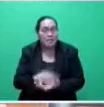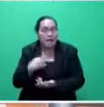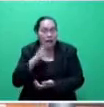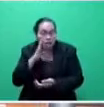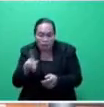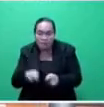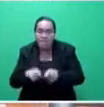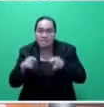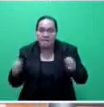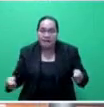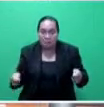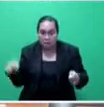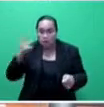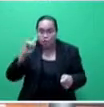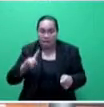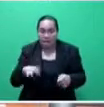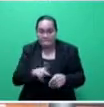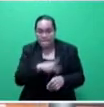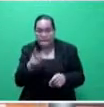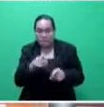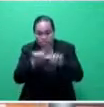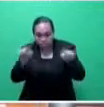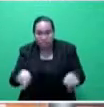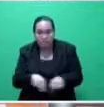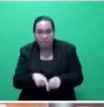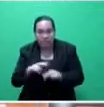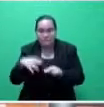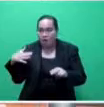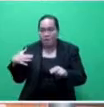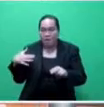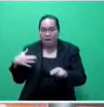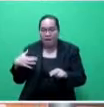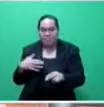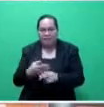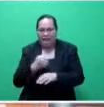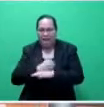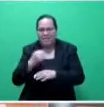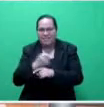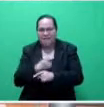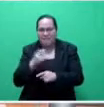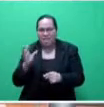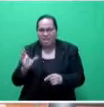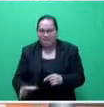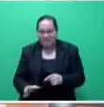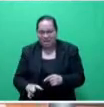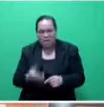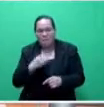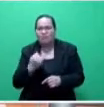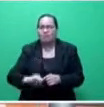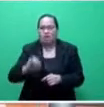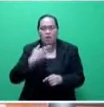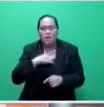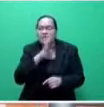Times, in today's front page, another former governor has got his maths wrong. Again, because he's